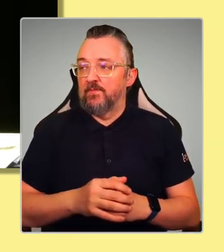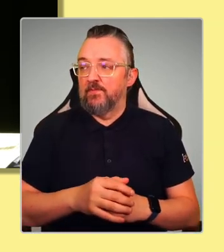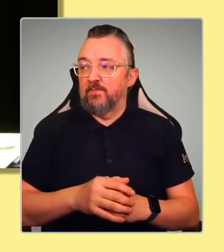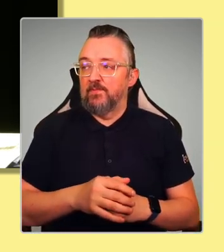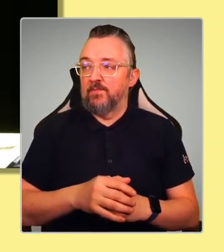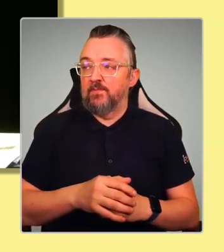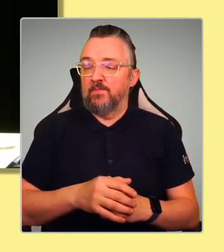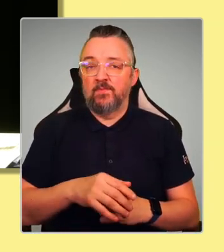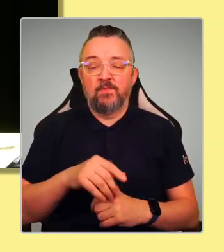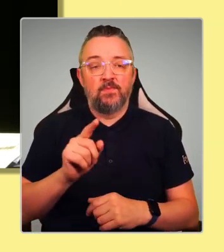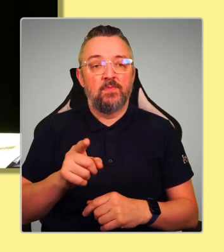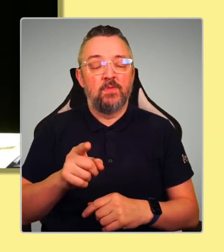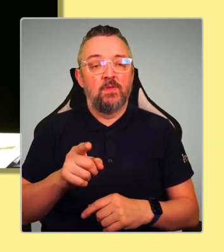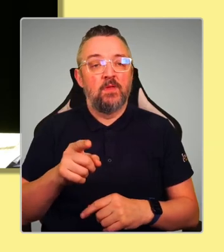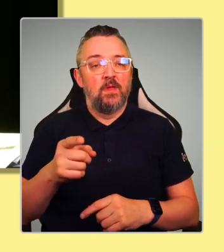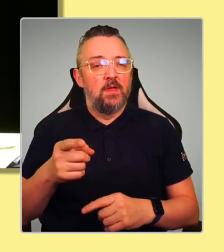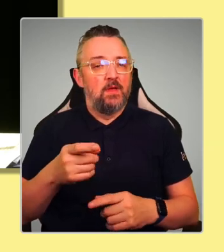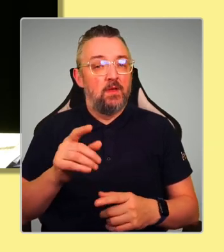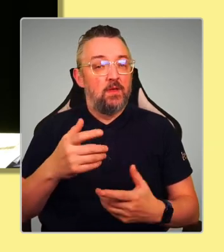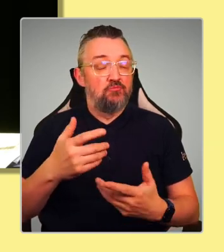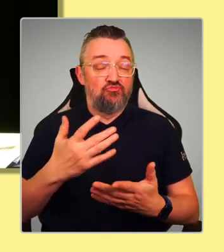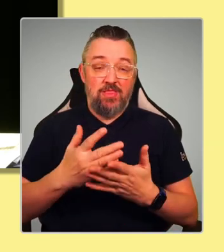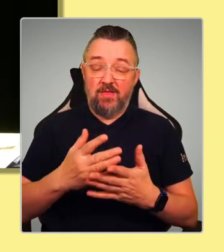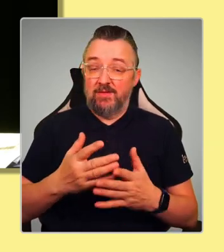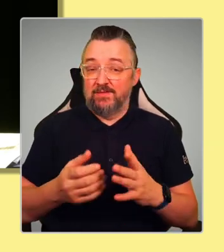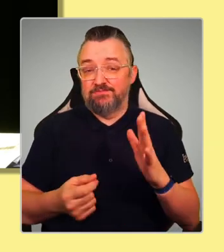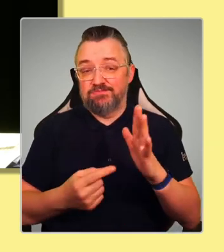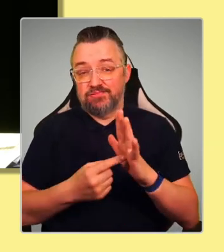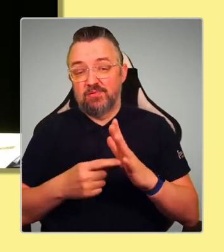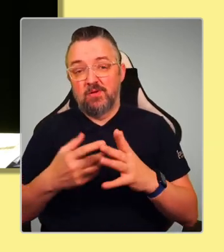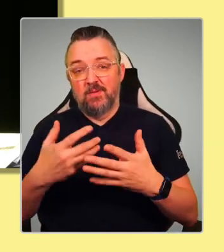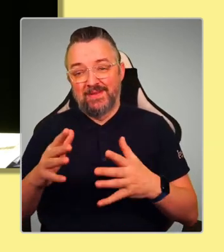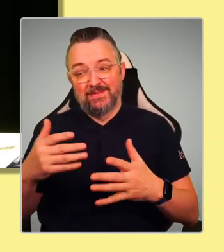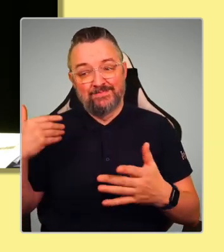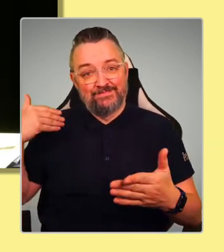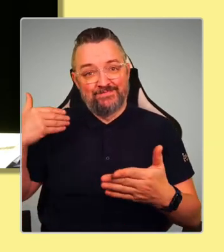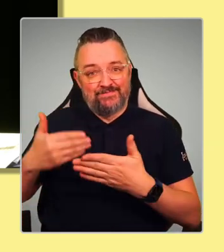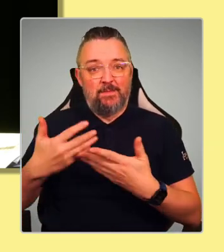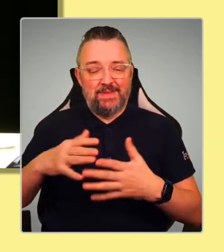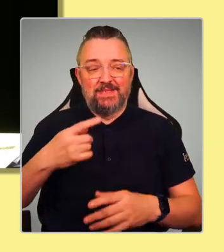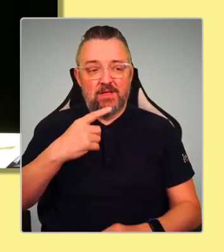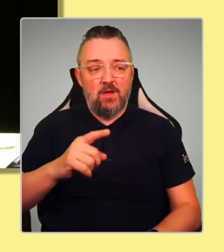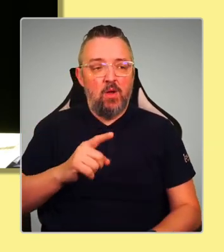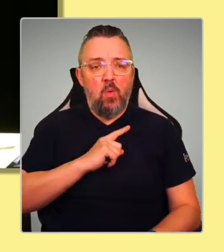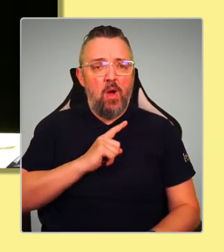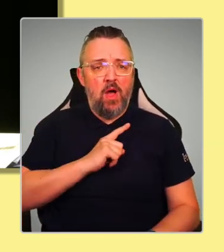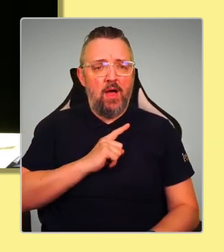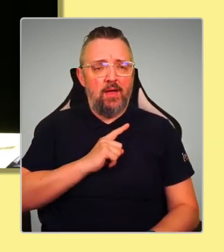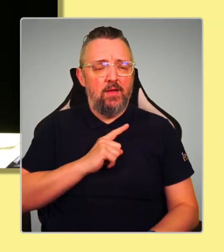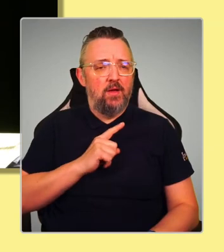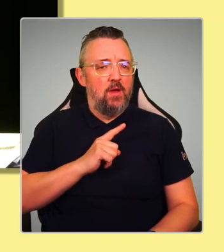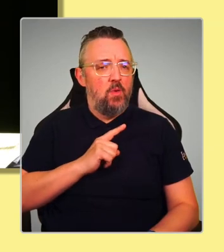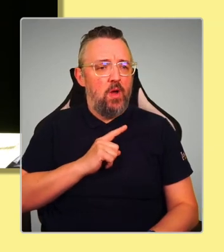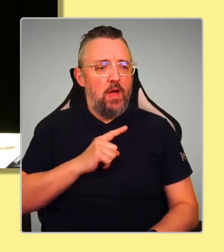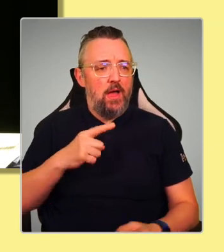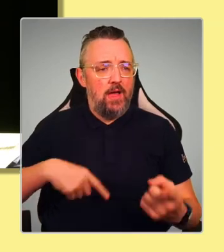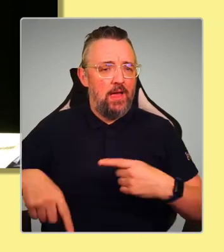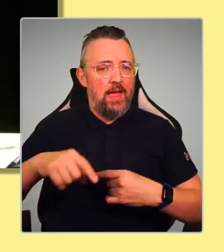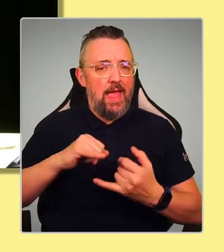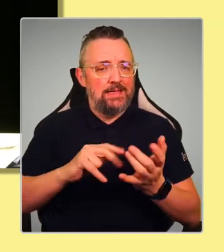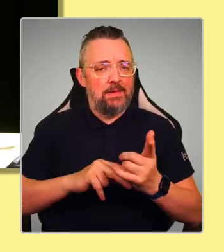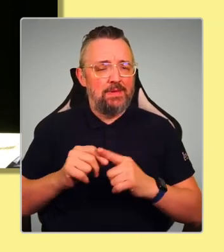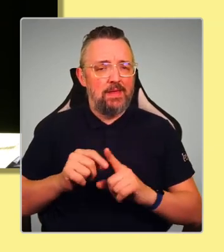what I've already said in response to a number of questions. Why have we become the dominant political